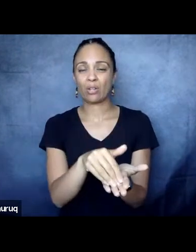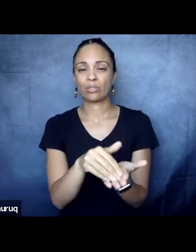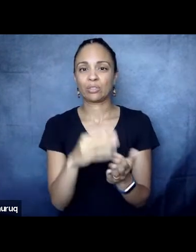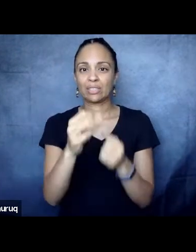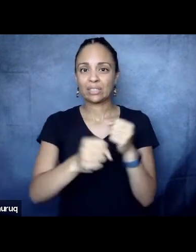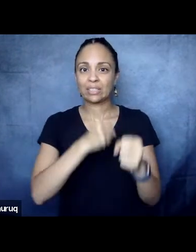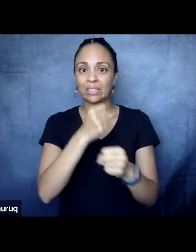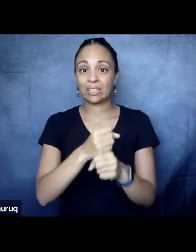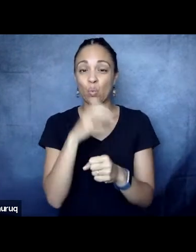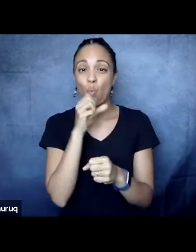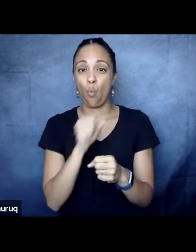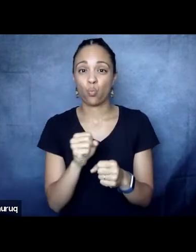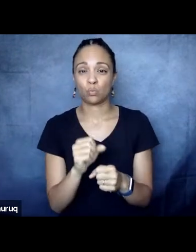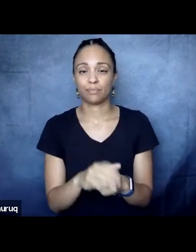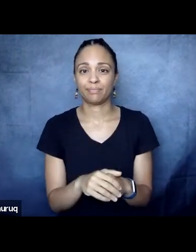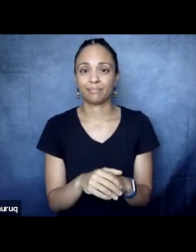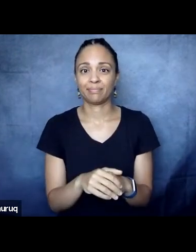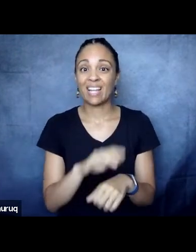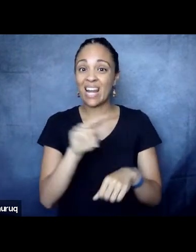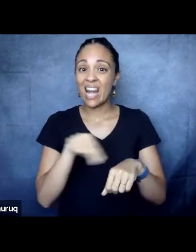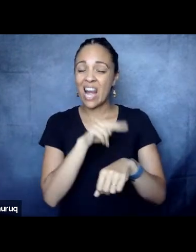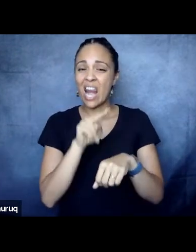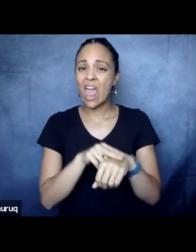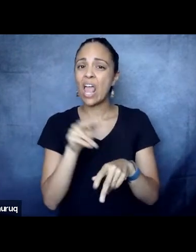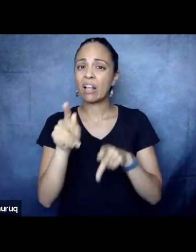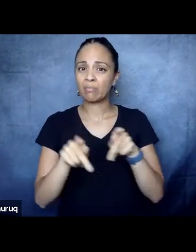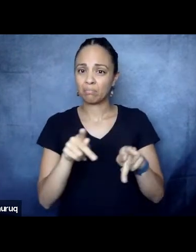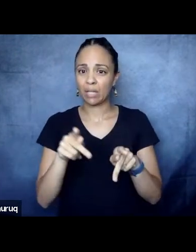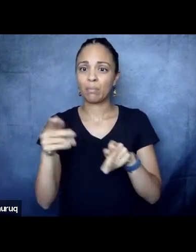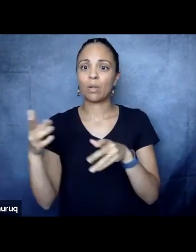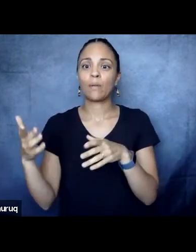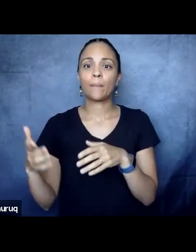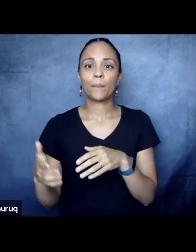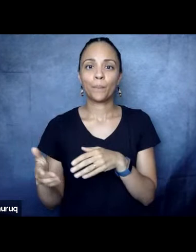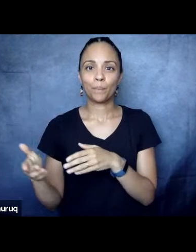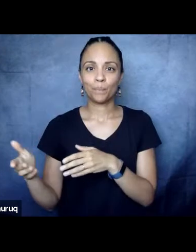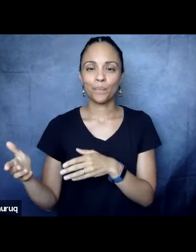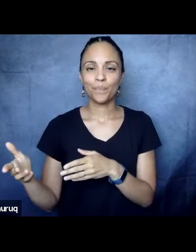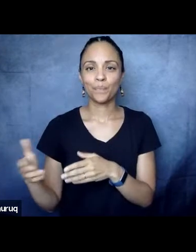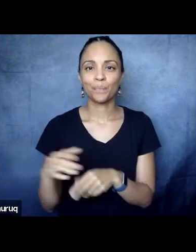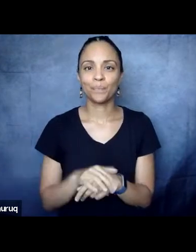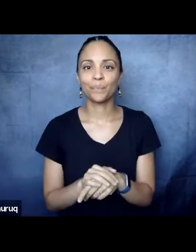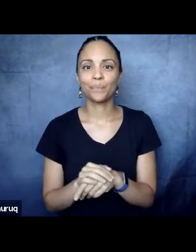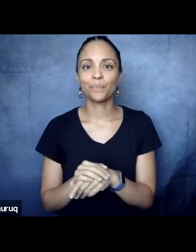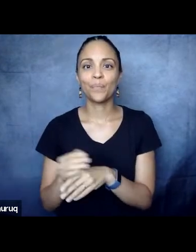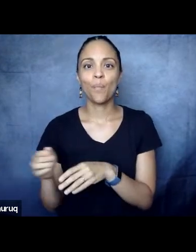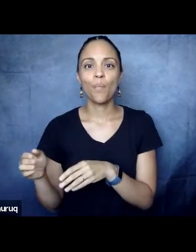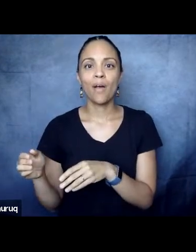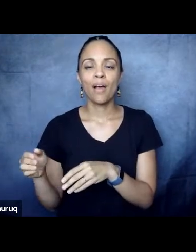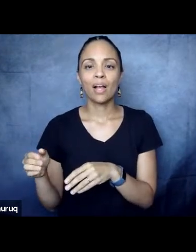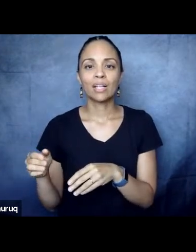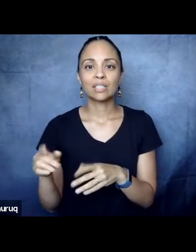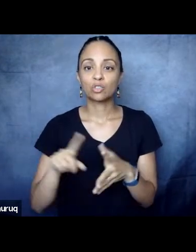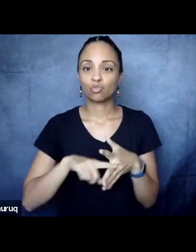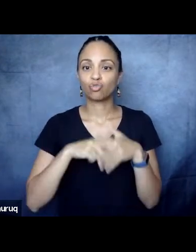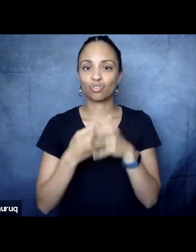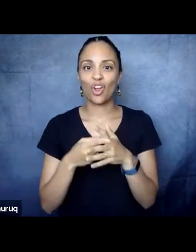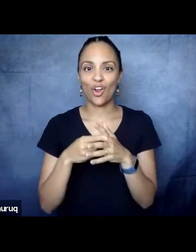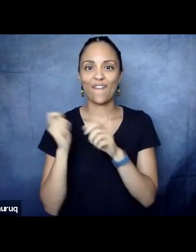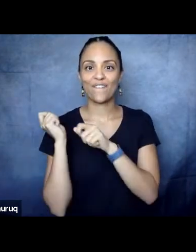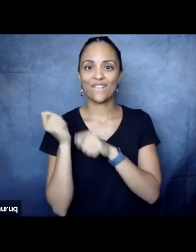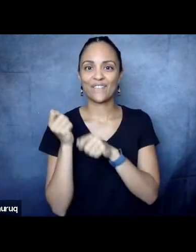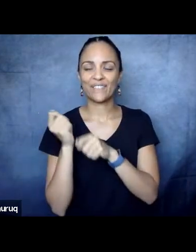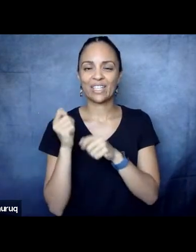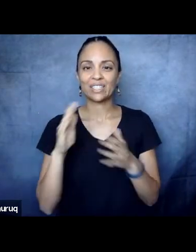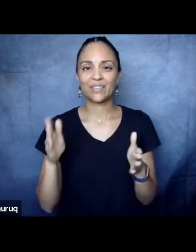group settled here between 250 and 200 BC, and founded a fishing village on an island in the river